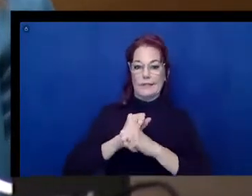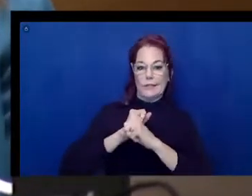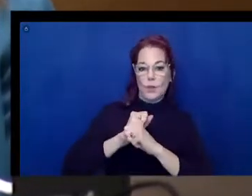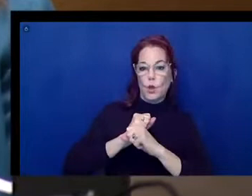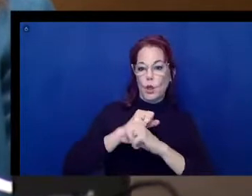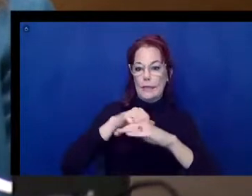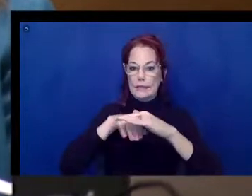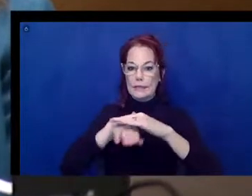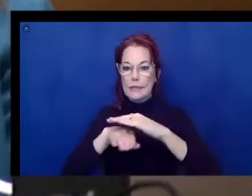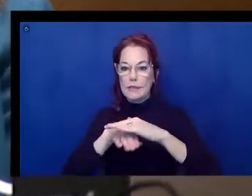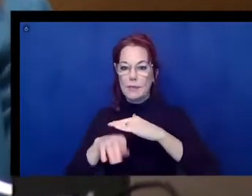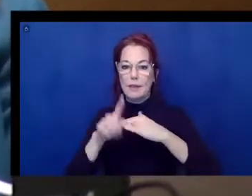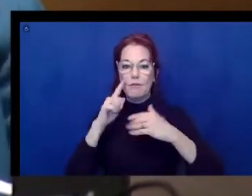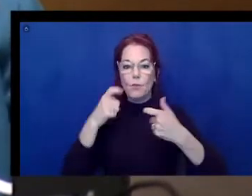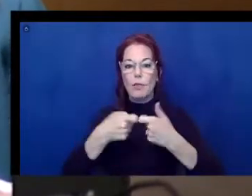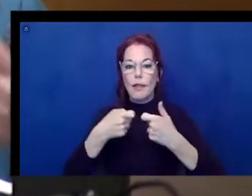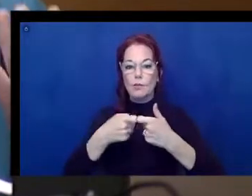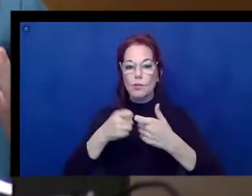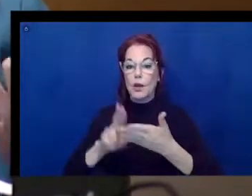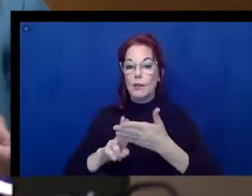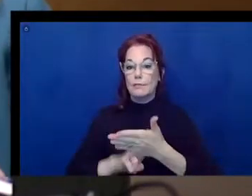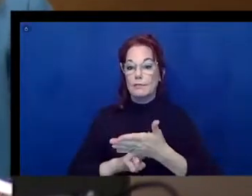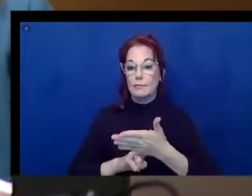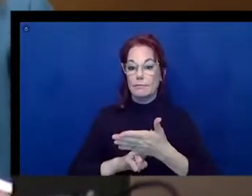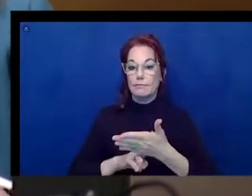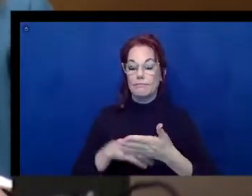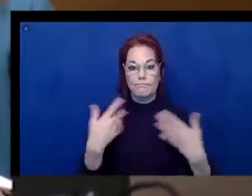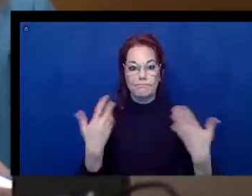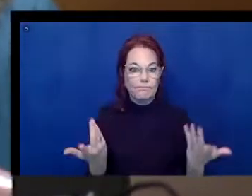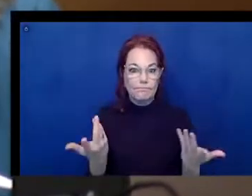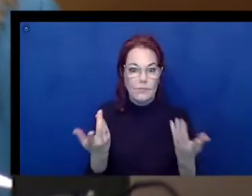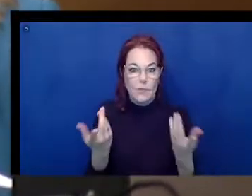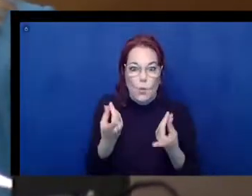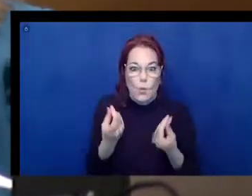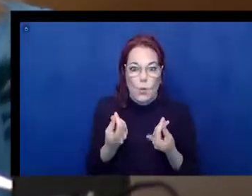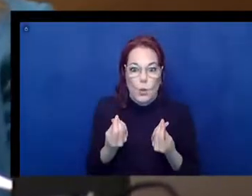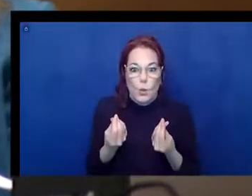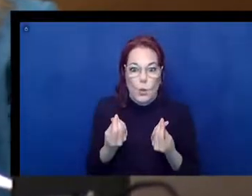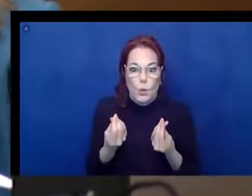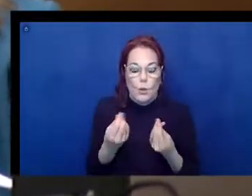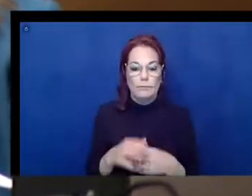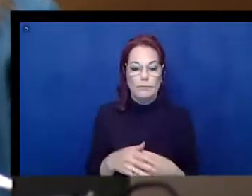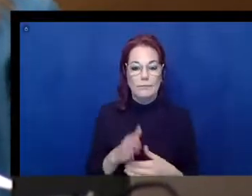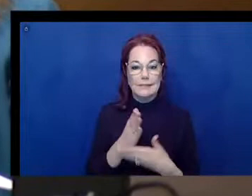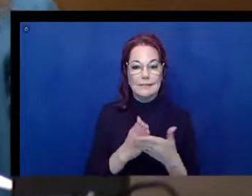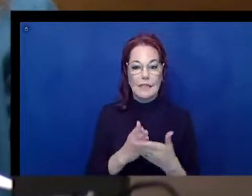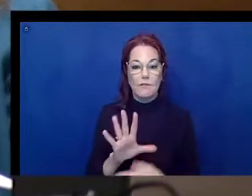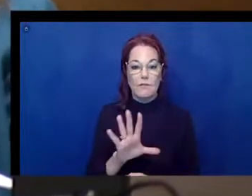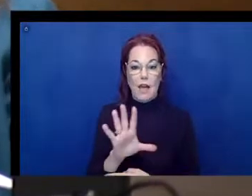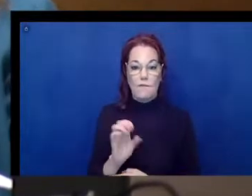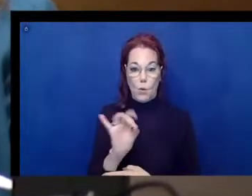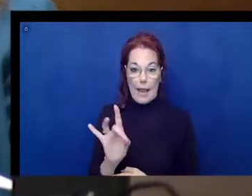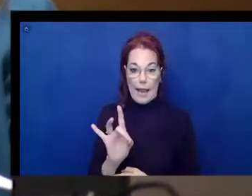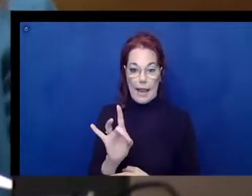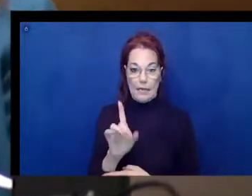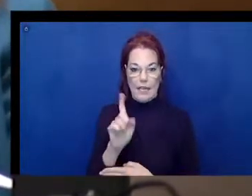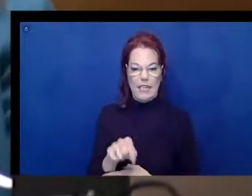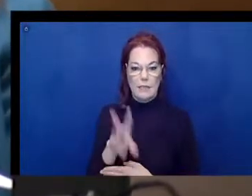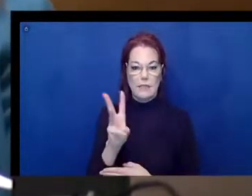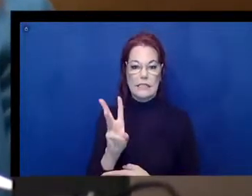of electronic signatures. So what to do? Section 508, in my opinion, needs six improvements.